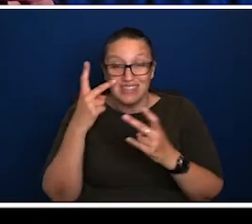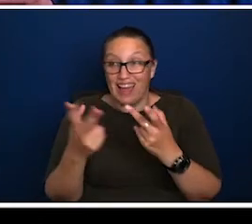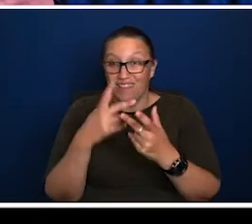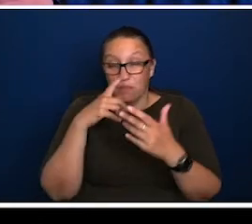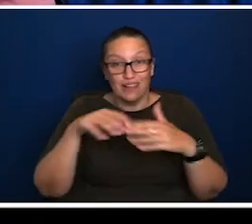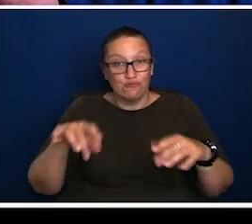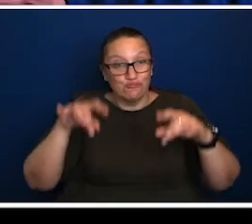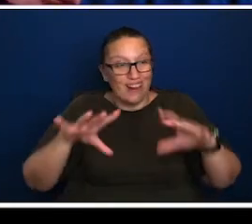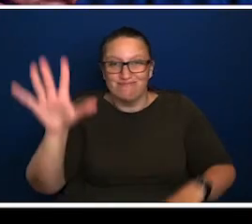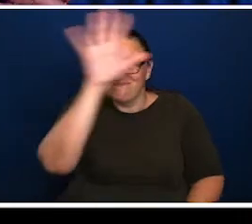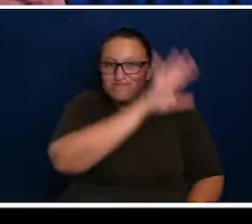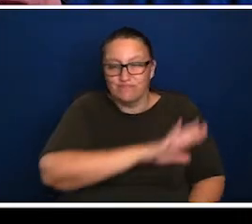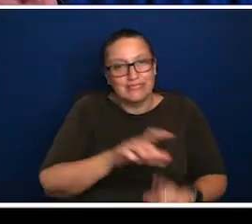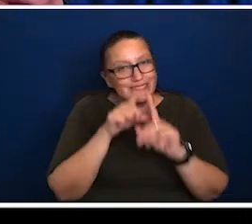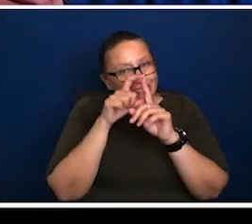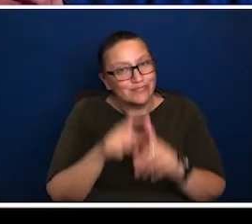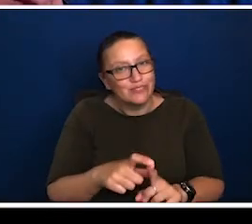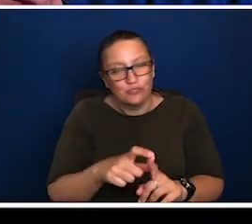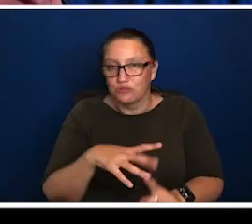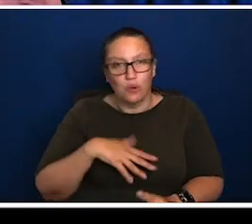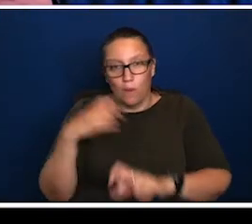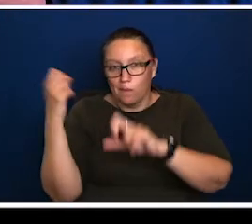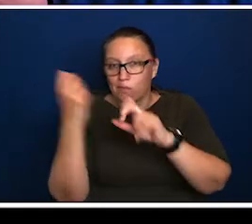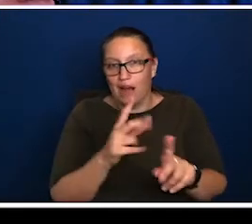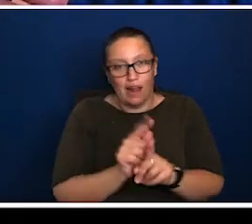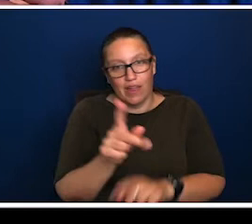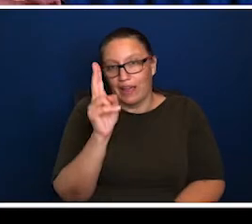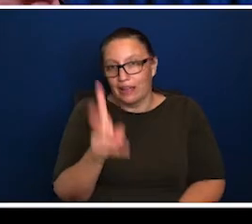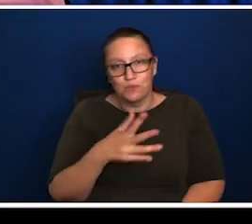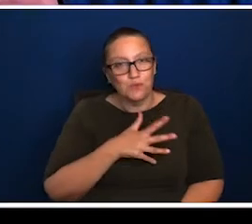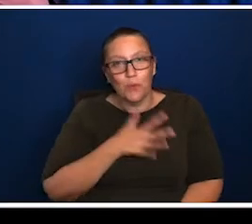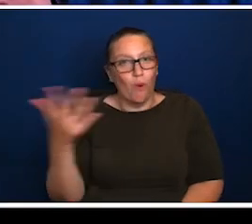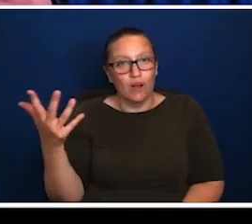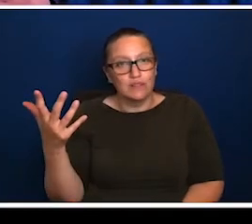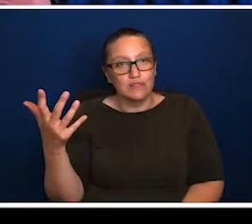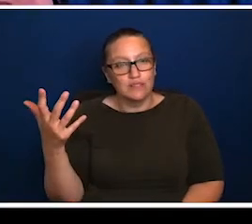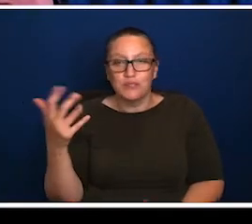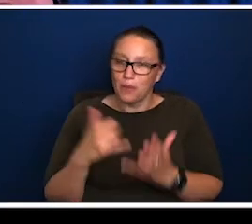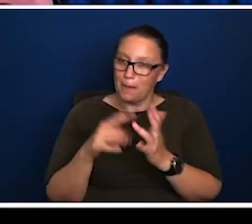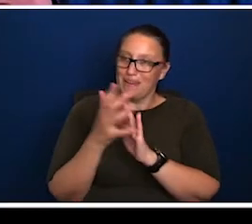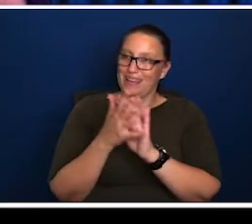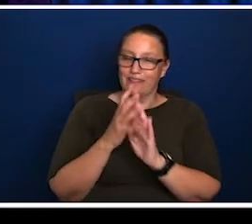uh, was very, very difficult times for us. I think we don't want to go back there. And that means